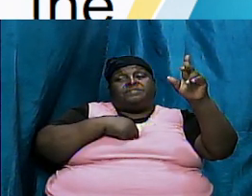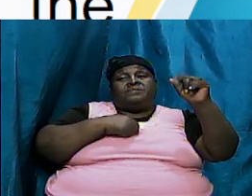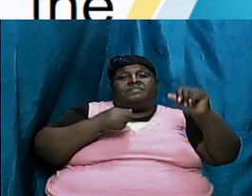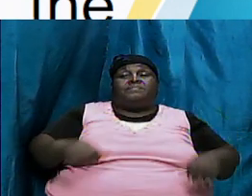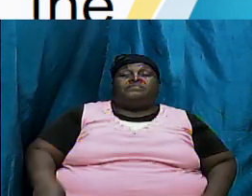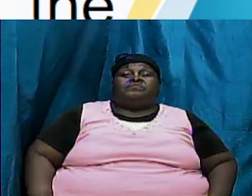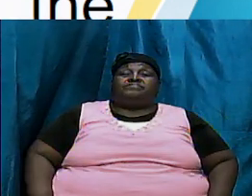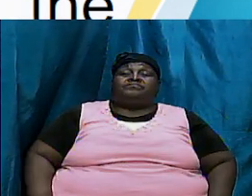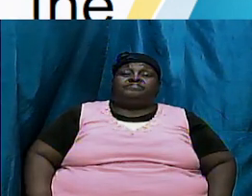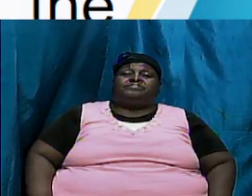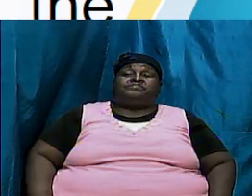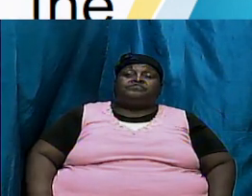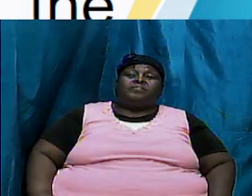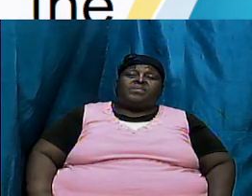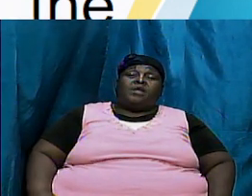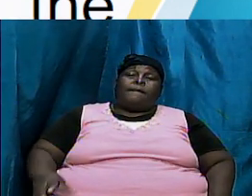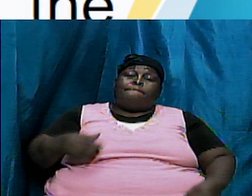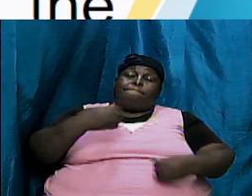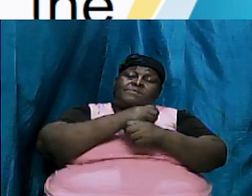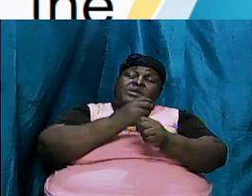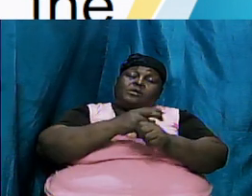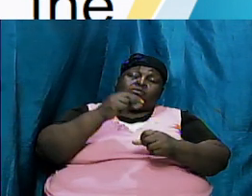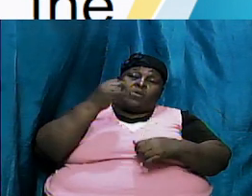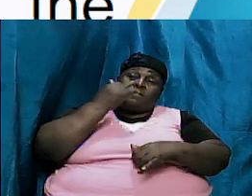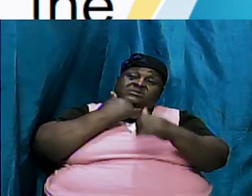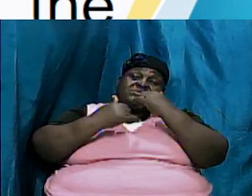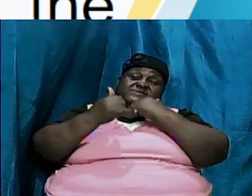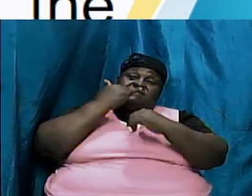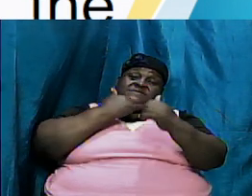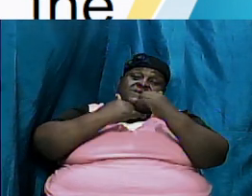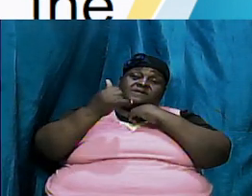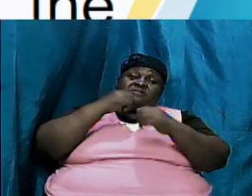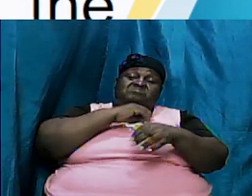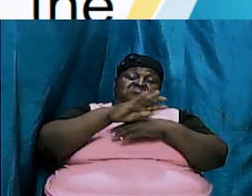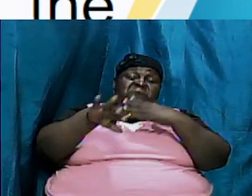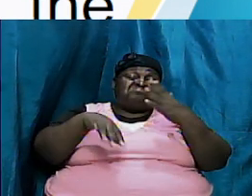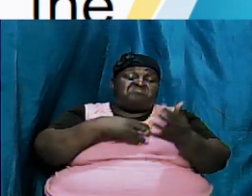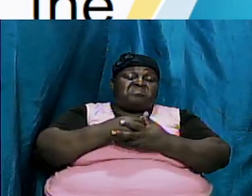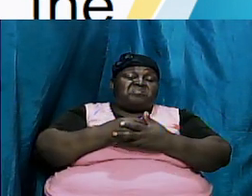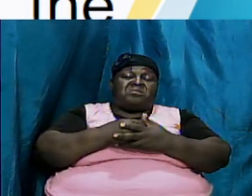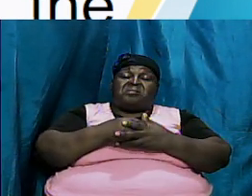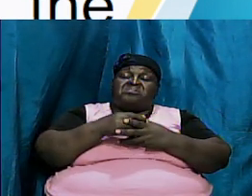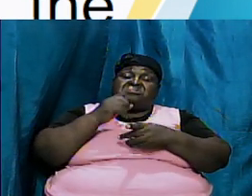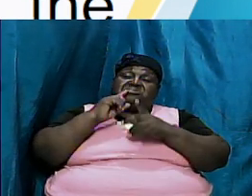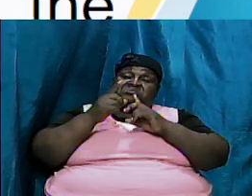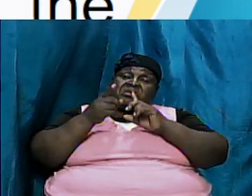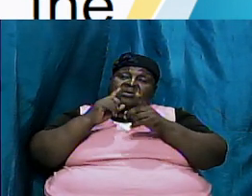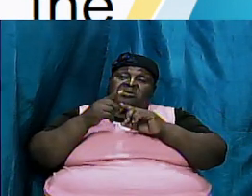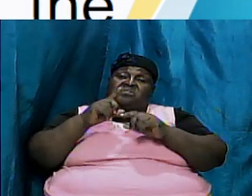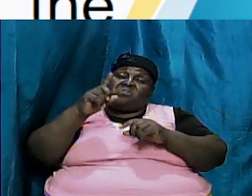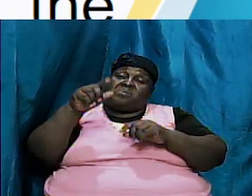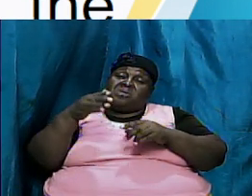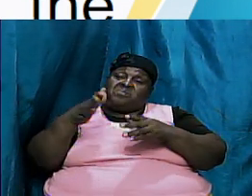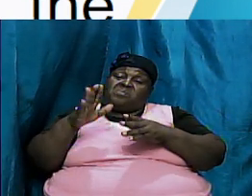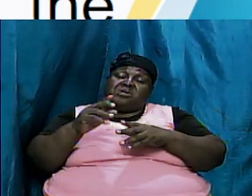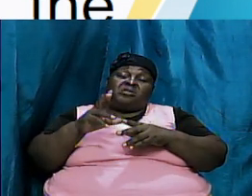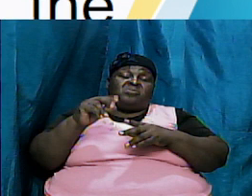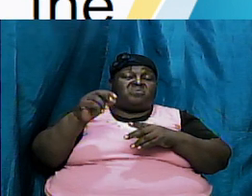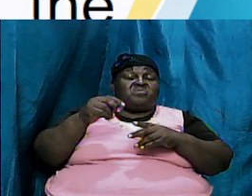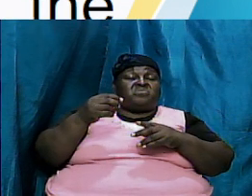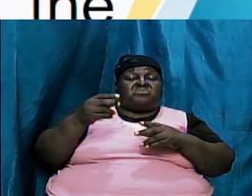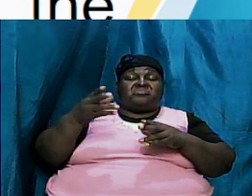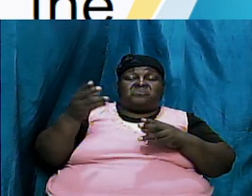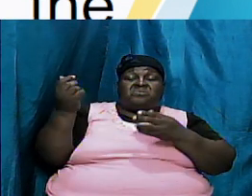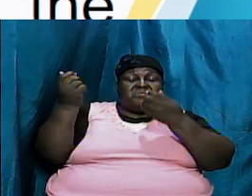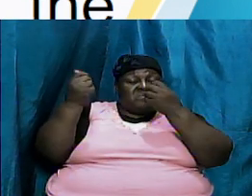so make no mistake about it with all the arguments one way or the other we have no doubt